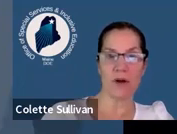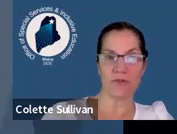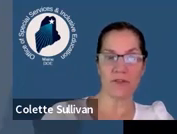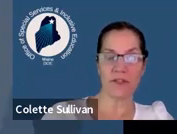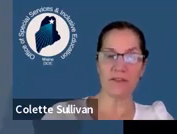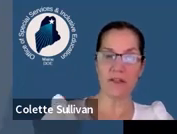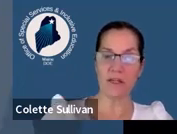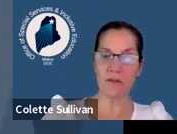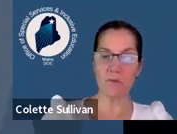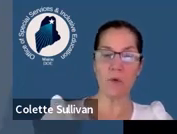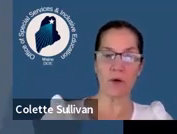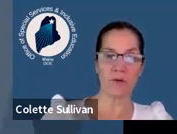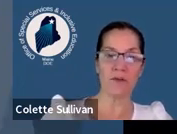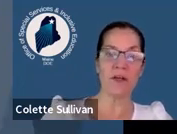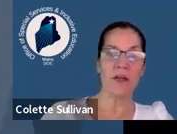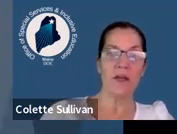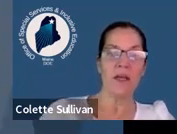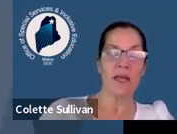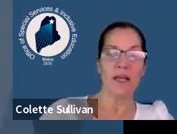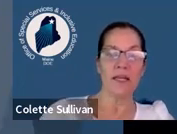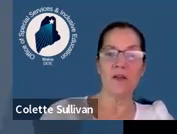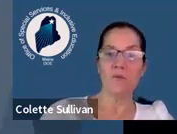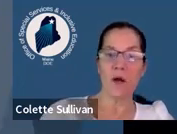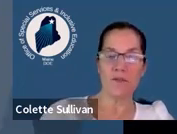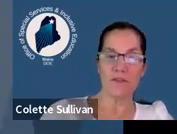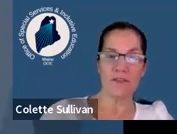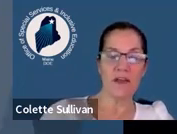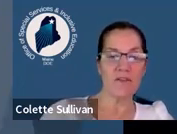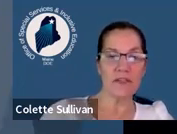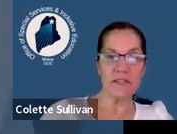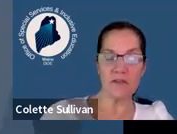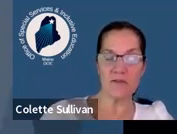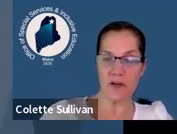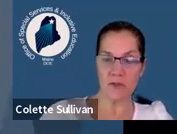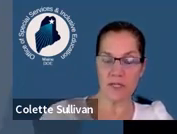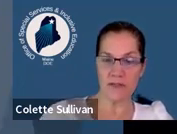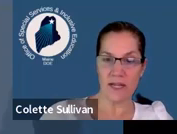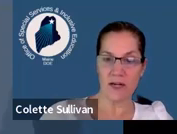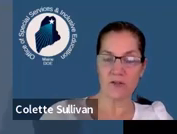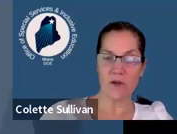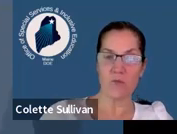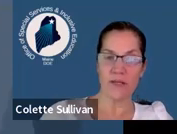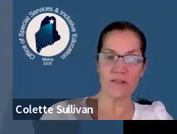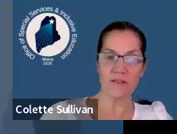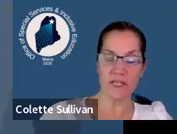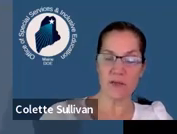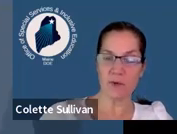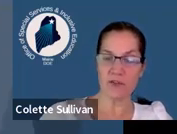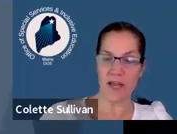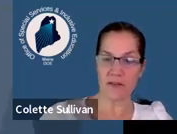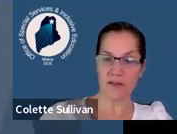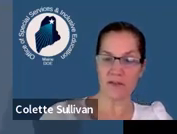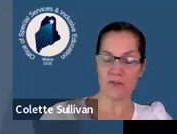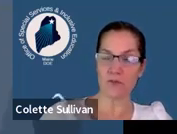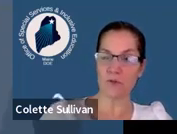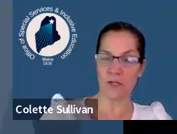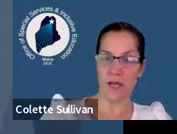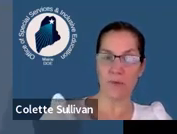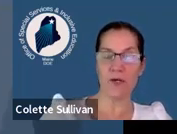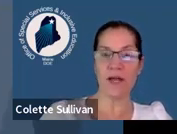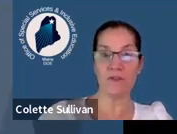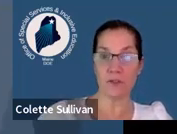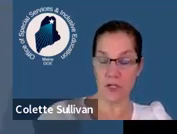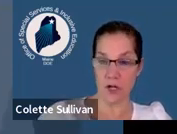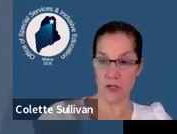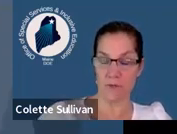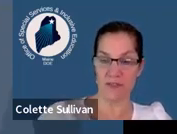what we're referencing, because I think it's important. And it is one of 17 federal indicators that we as a team are tasked to look